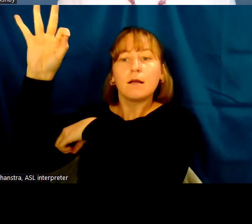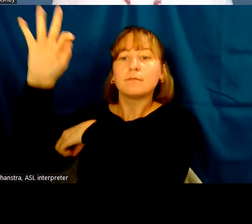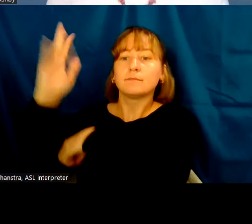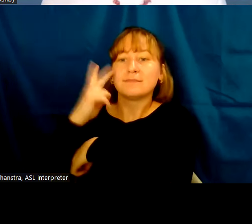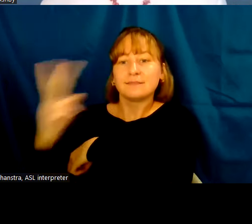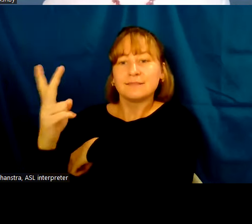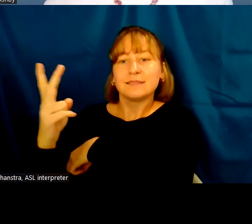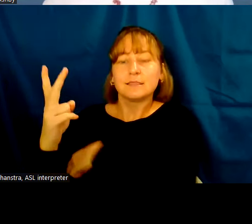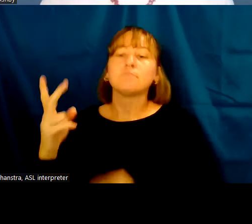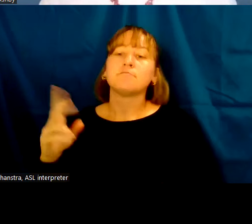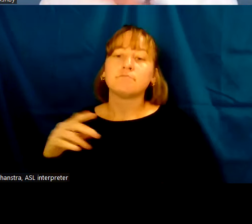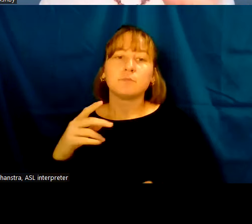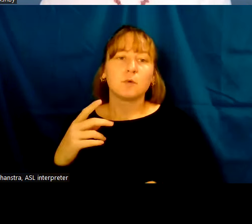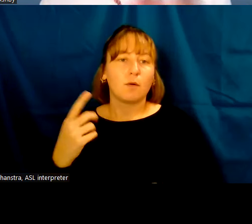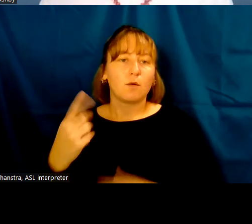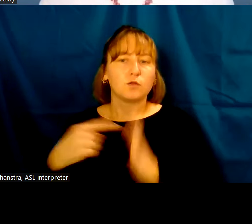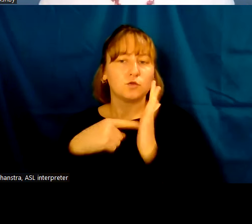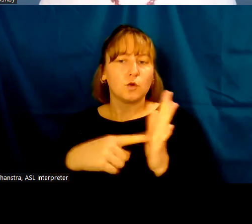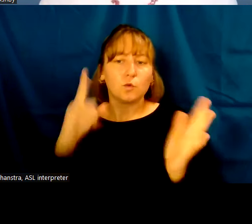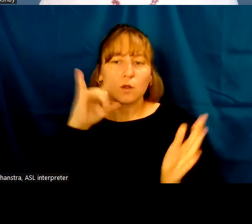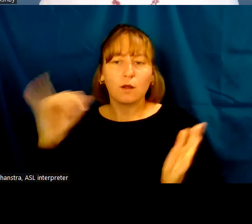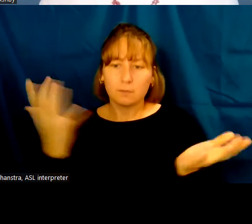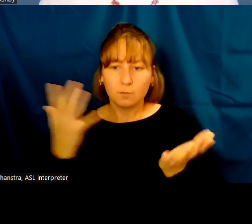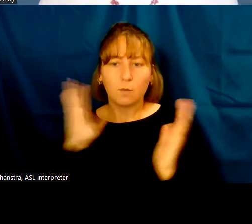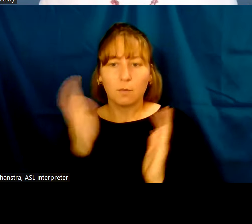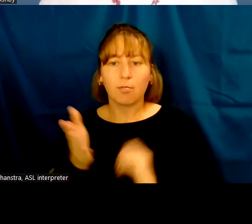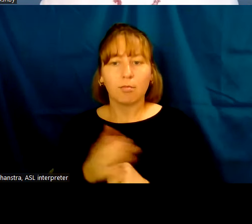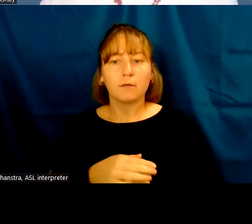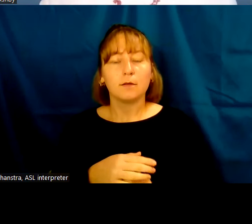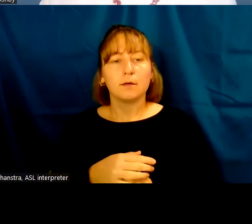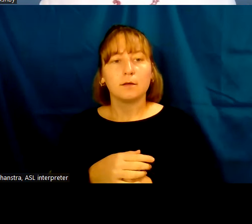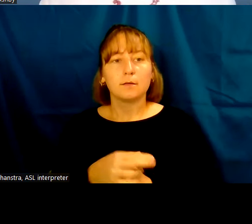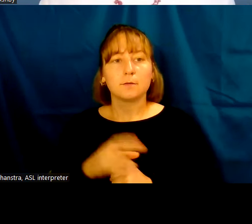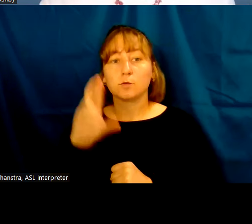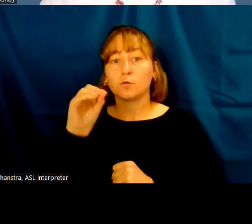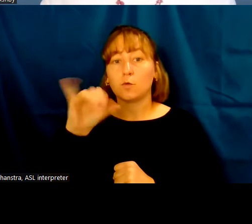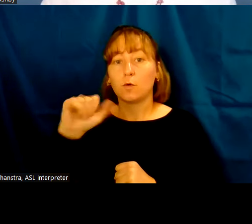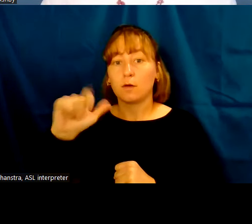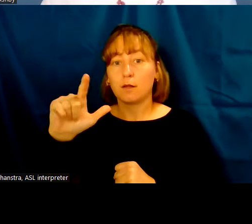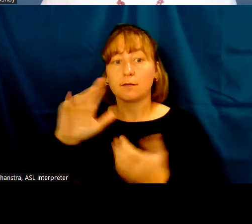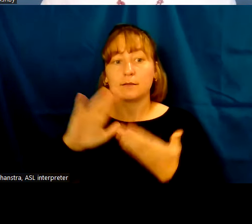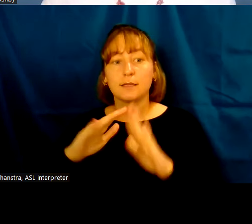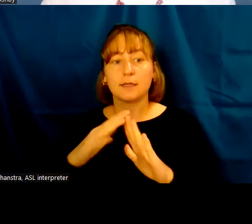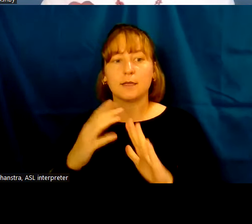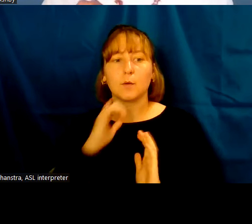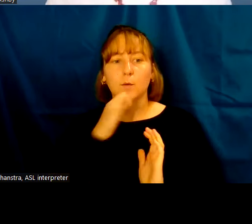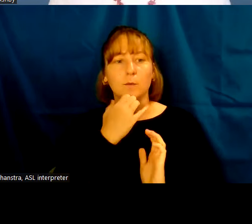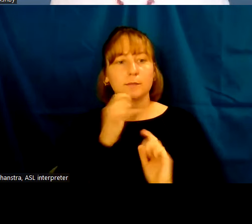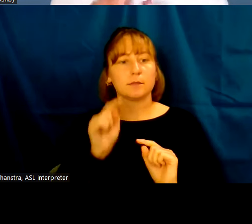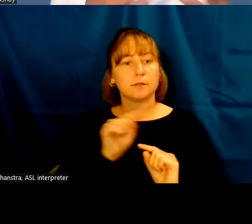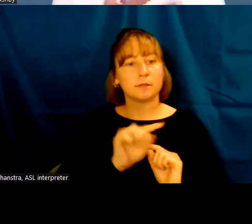funerary monuments. But back to the royal city. Oops, let's go here.